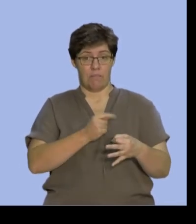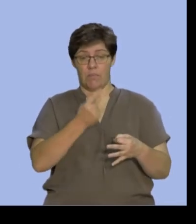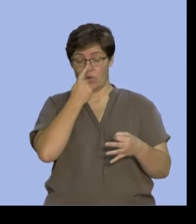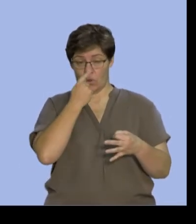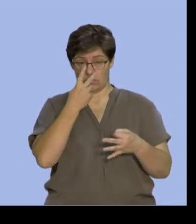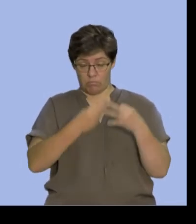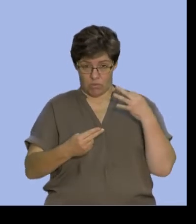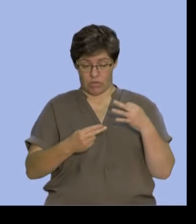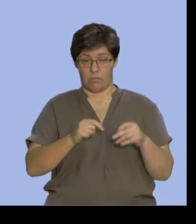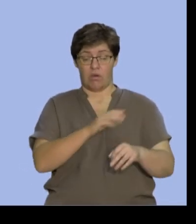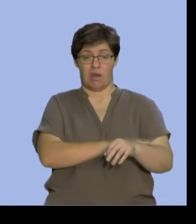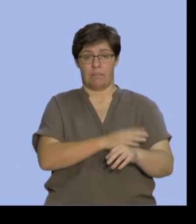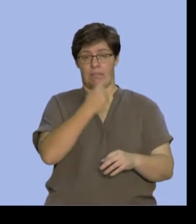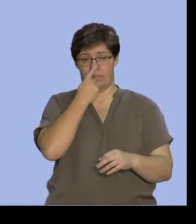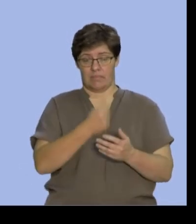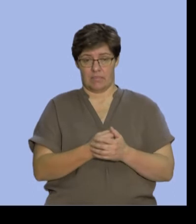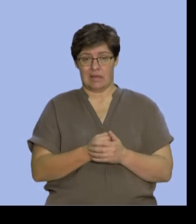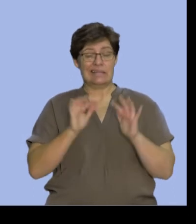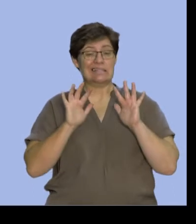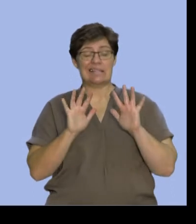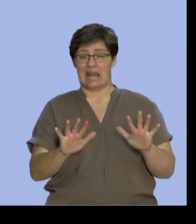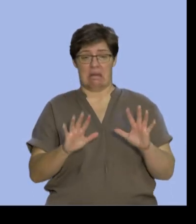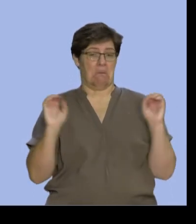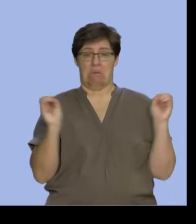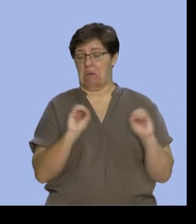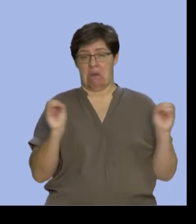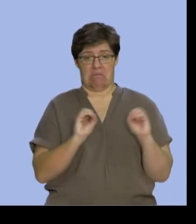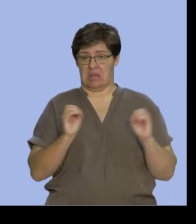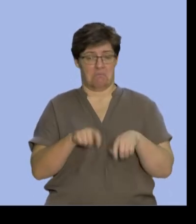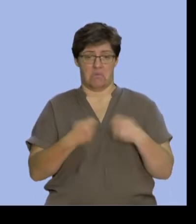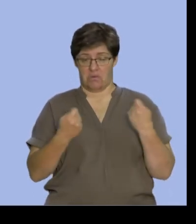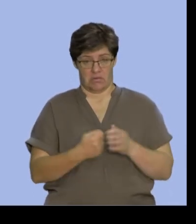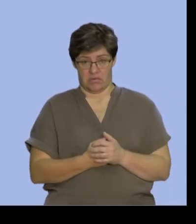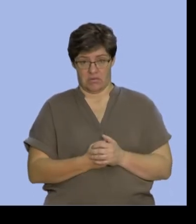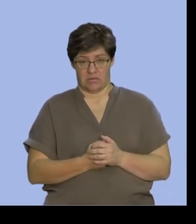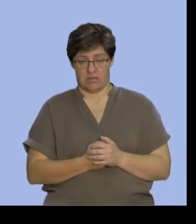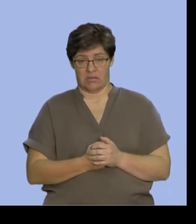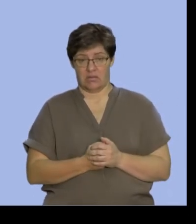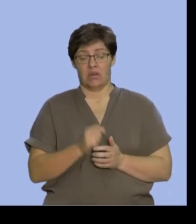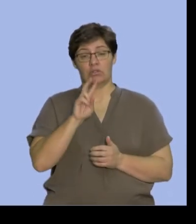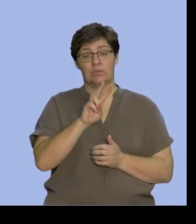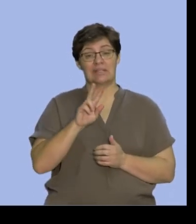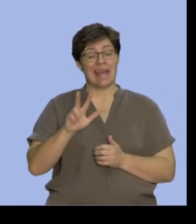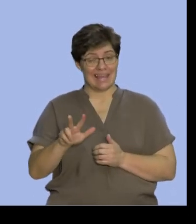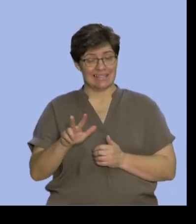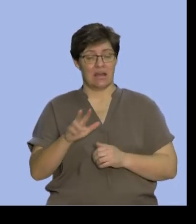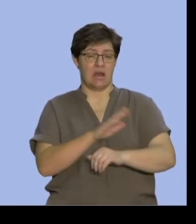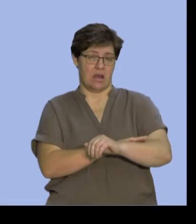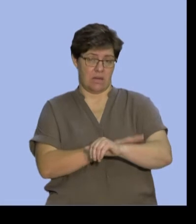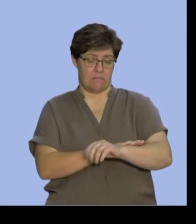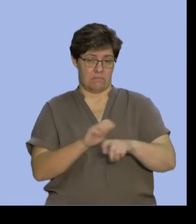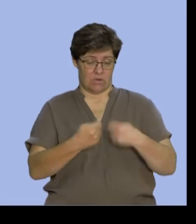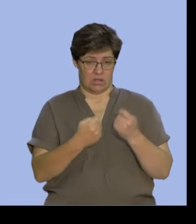nose. Notice that 10 had not broken any of these body parts. 28 had broken an arm.